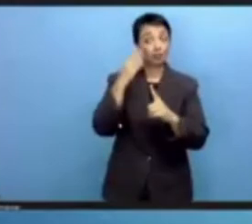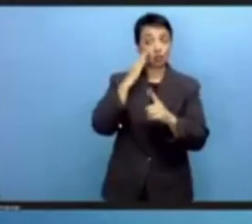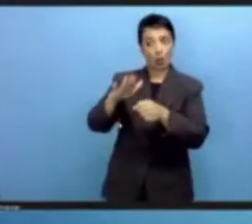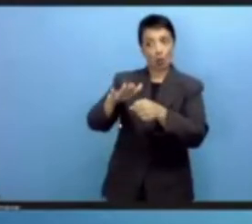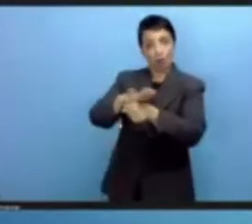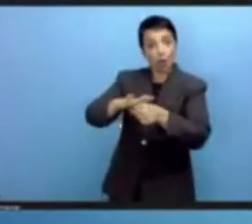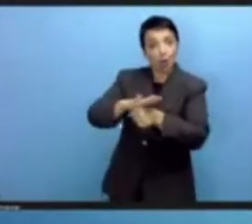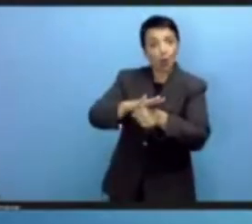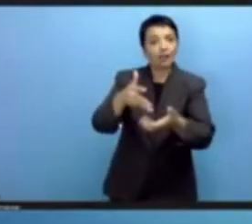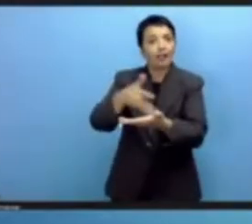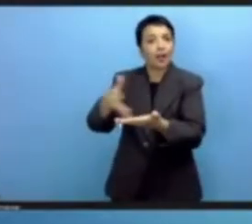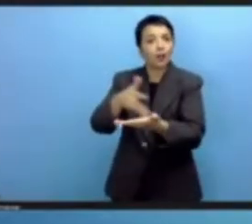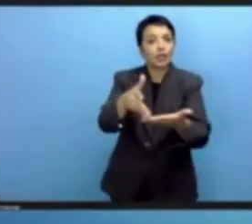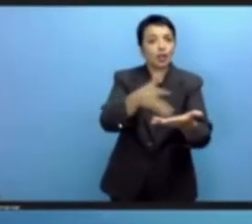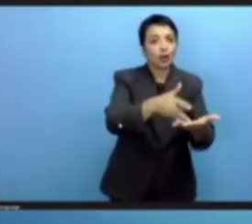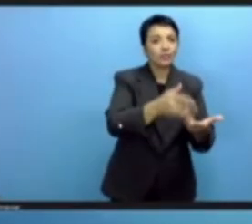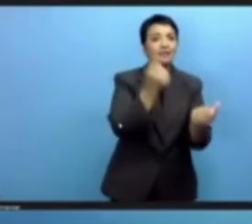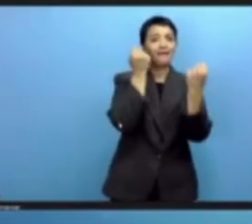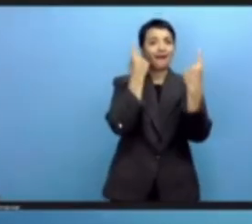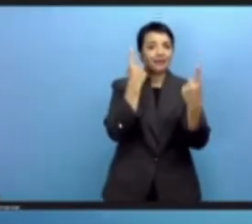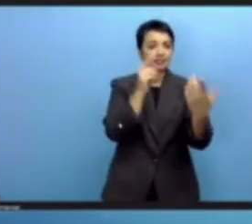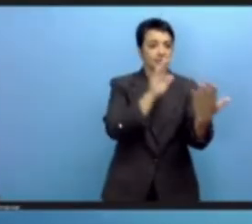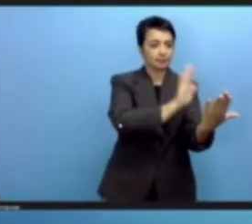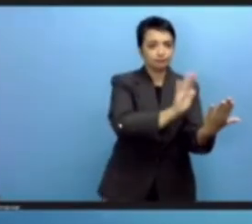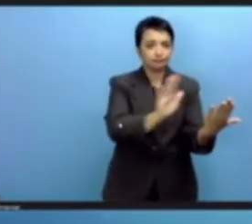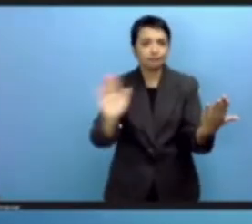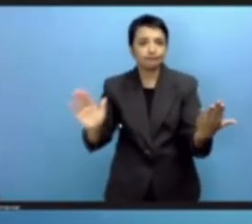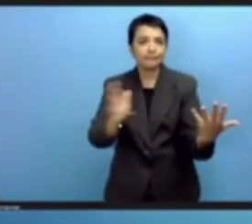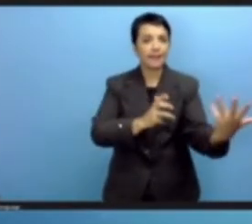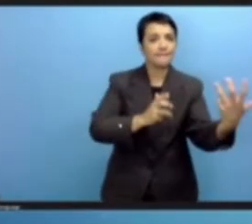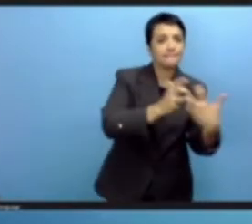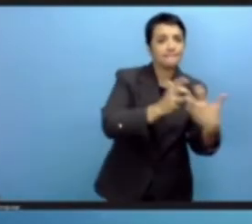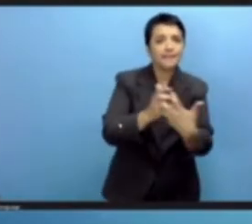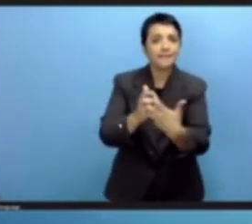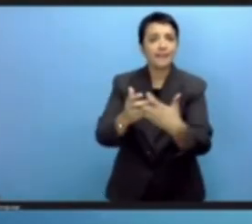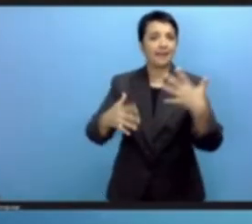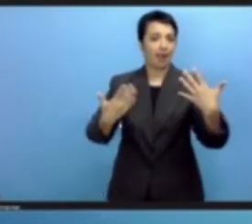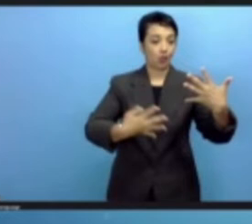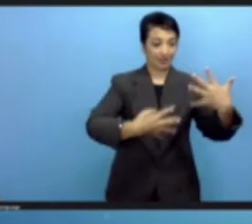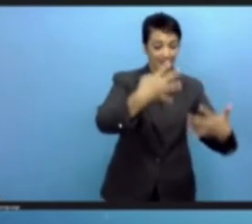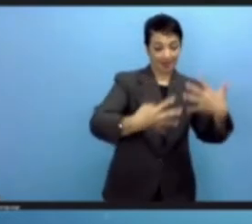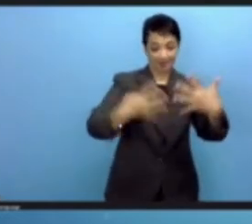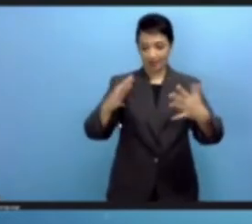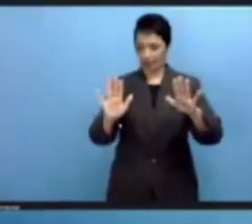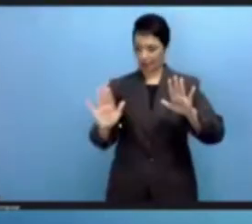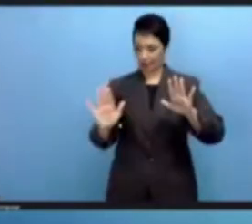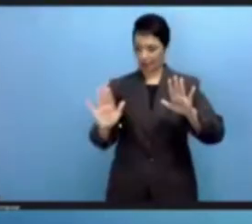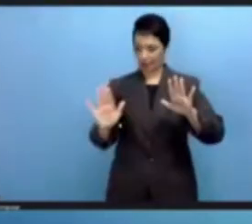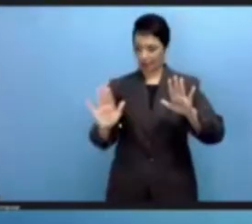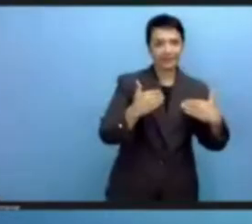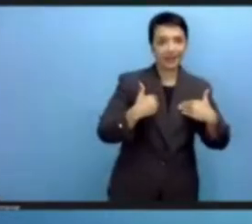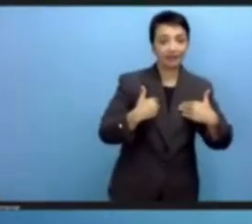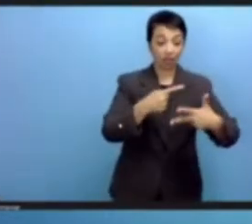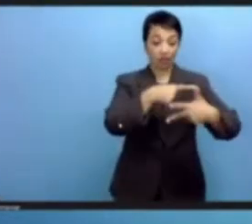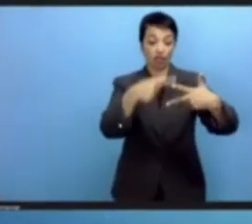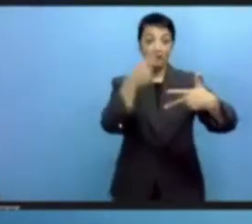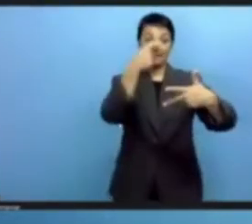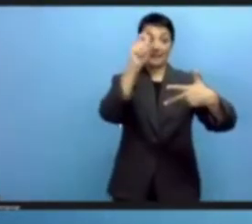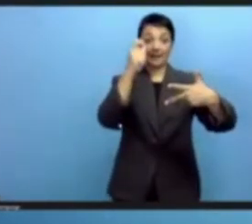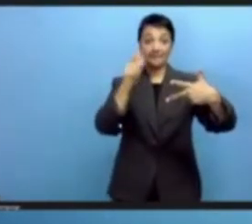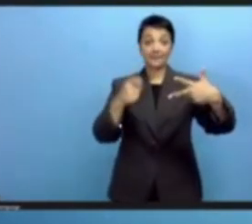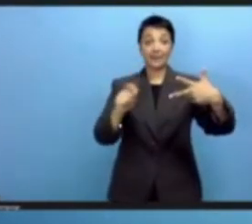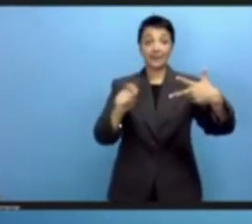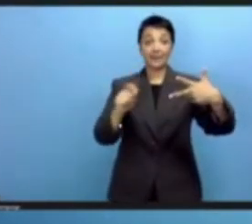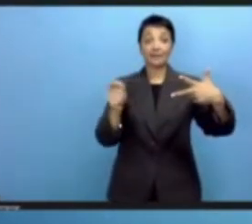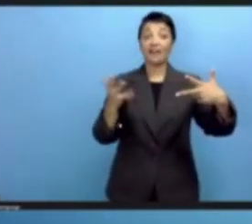building local data sets. And then that's not going to be enough. There will be a need to focus